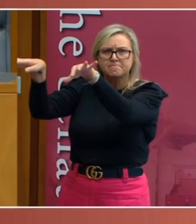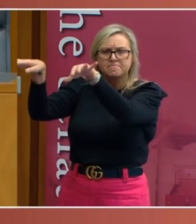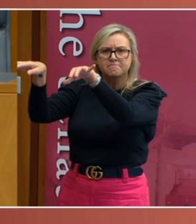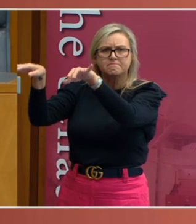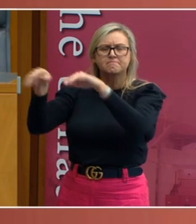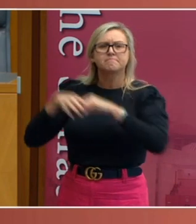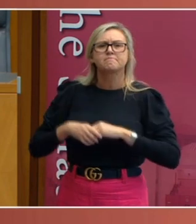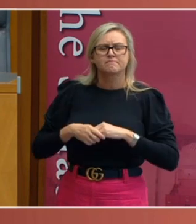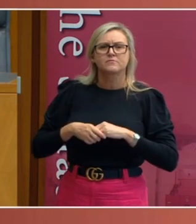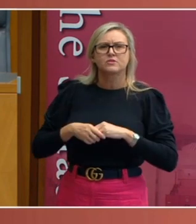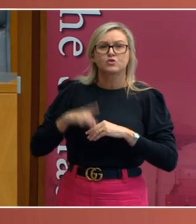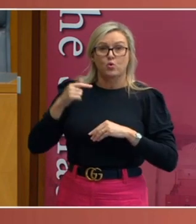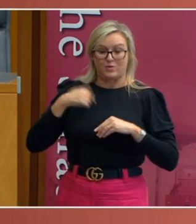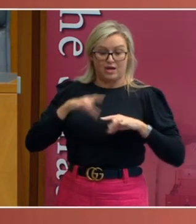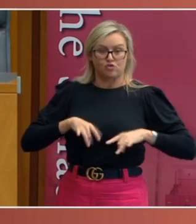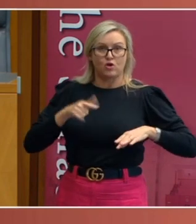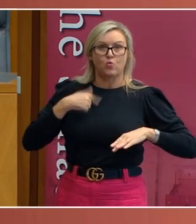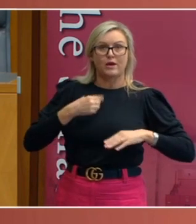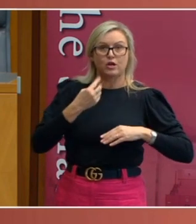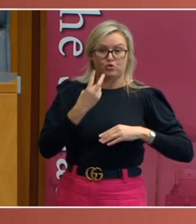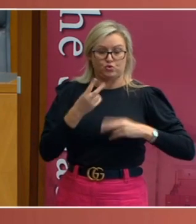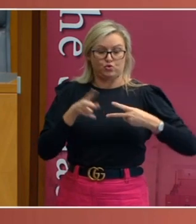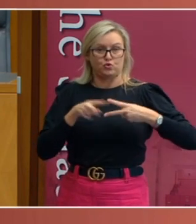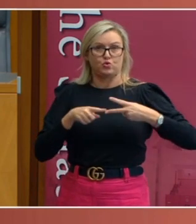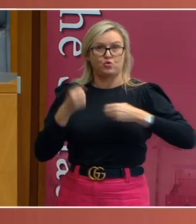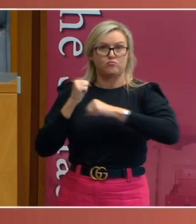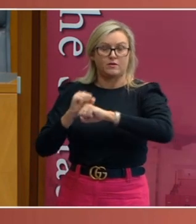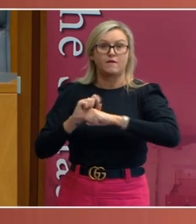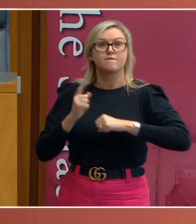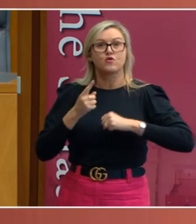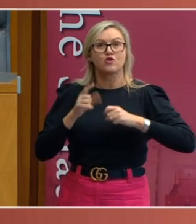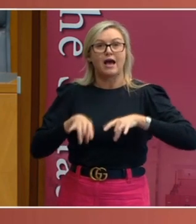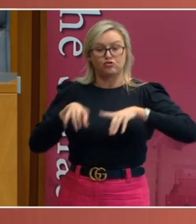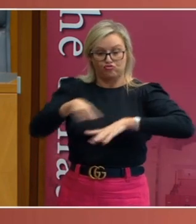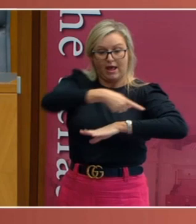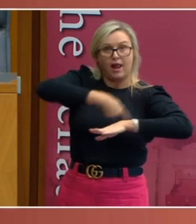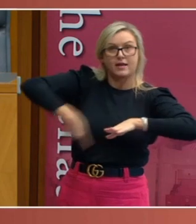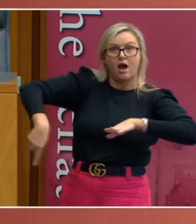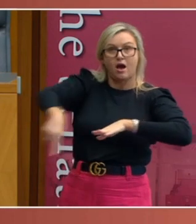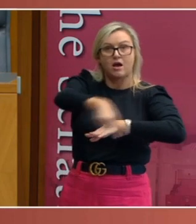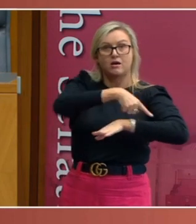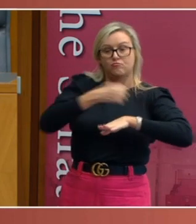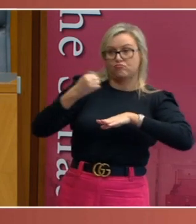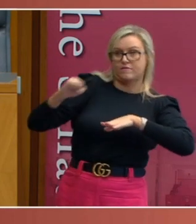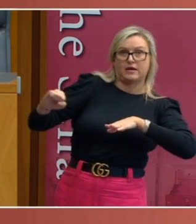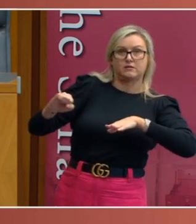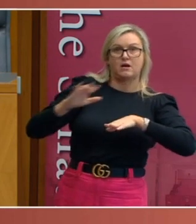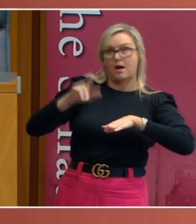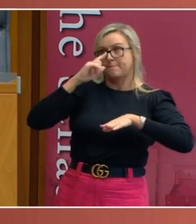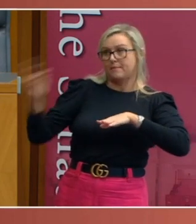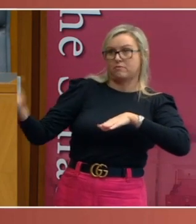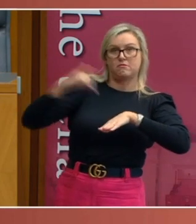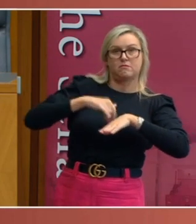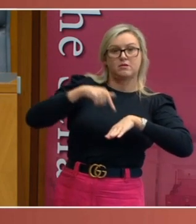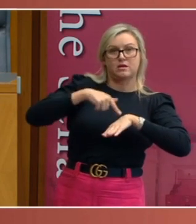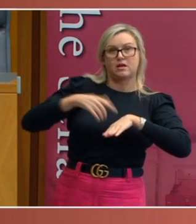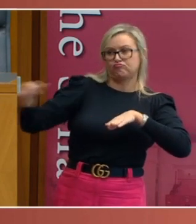The first level was the external border of Australia, so preventing it coming into the country altogether. And the second